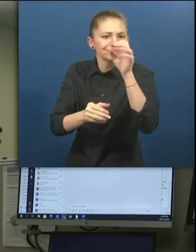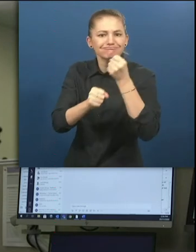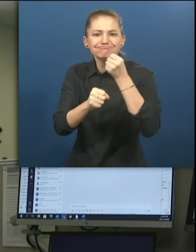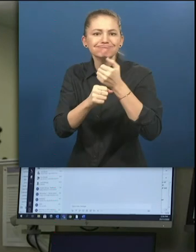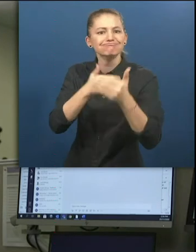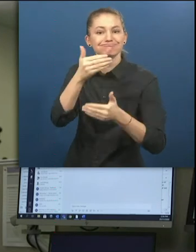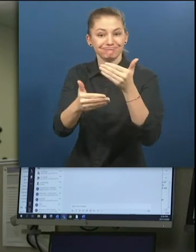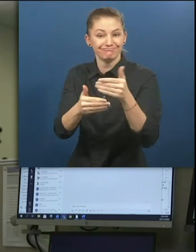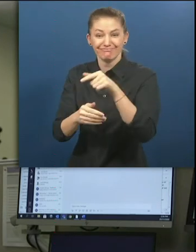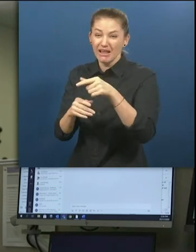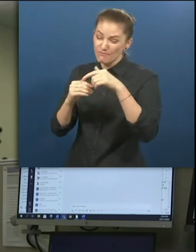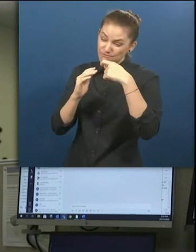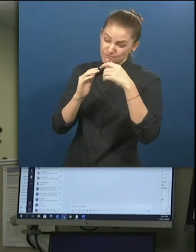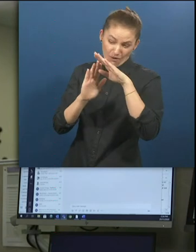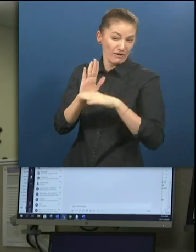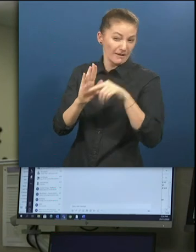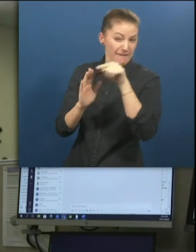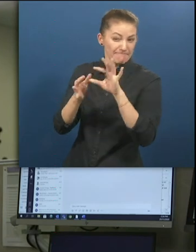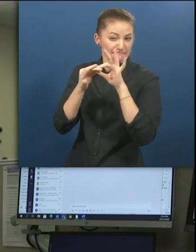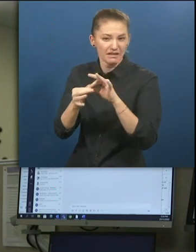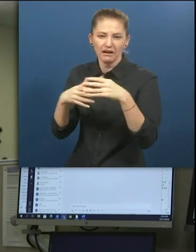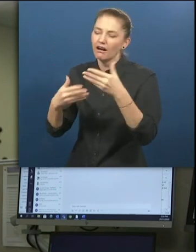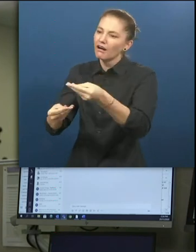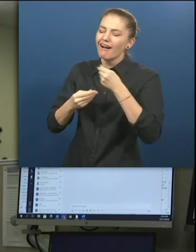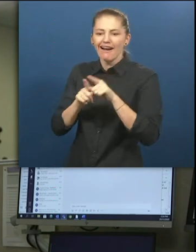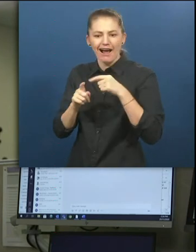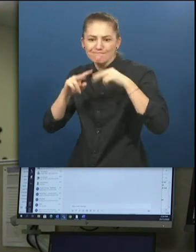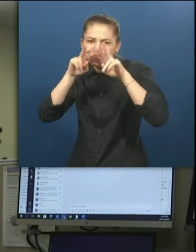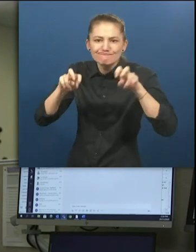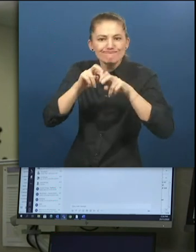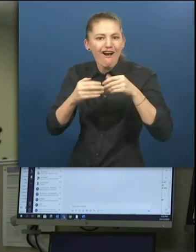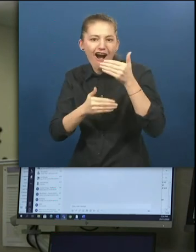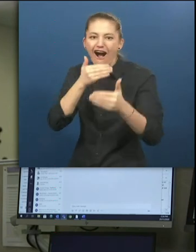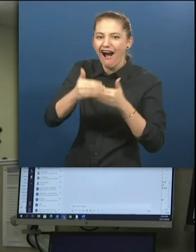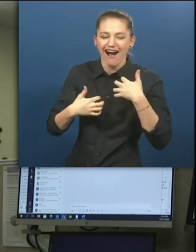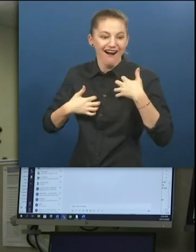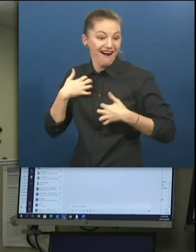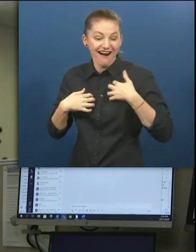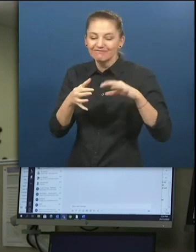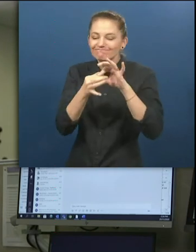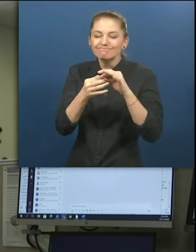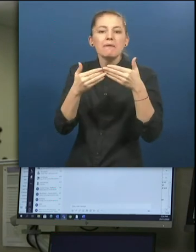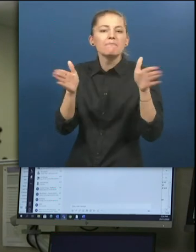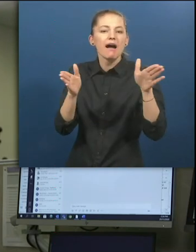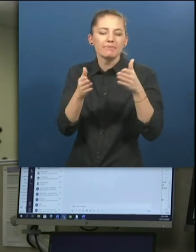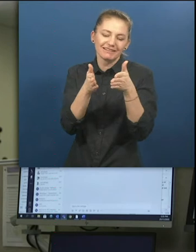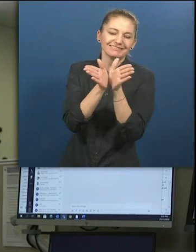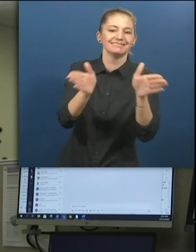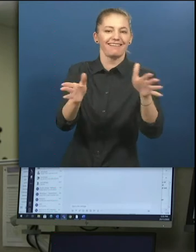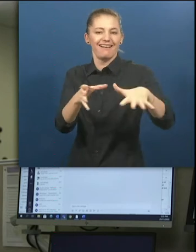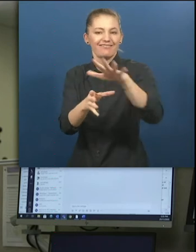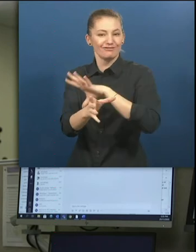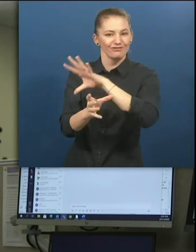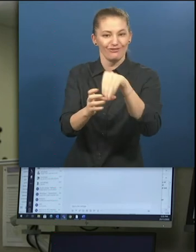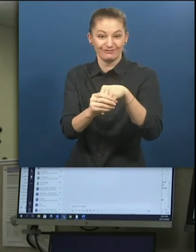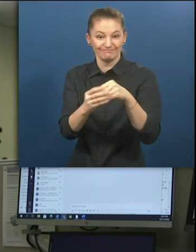The program has definitely made me want to explore a career in the public sector moving forward. And as well